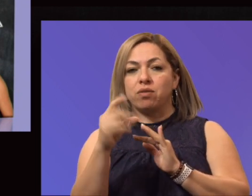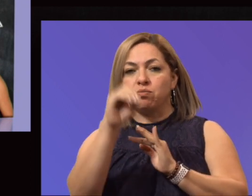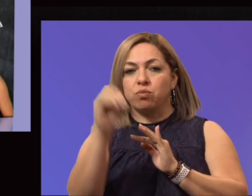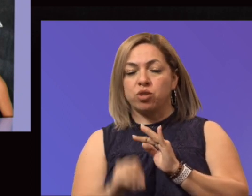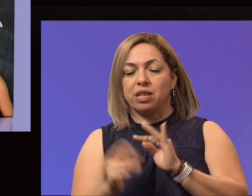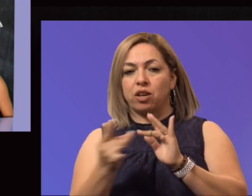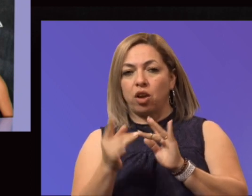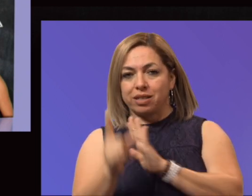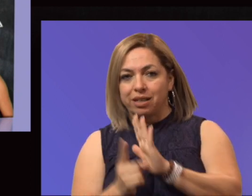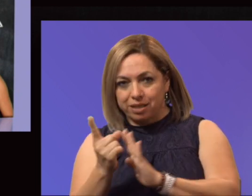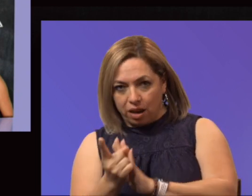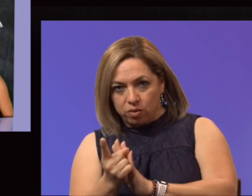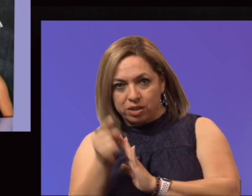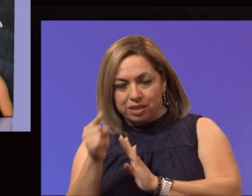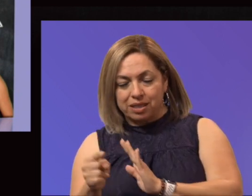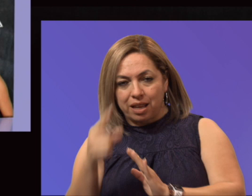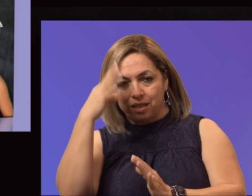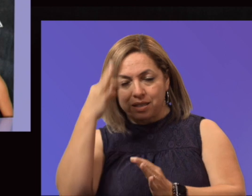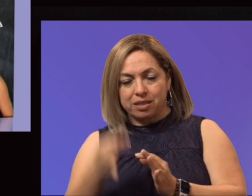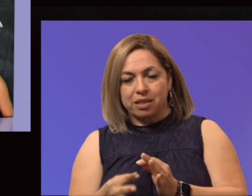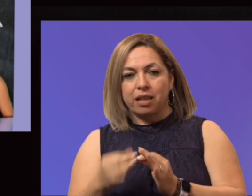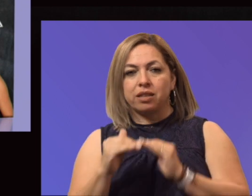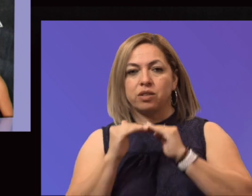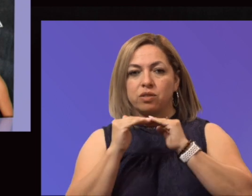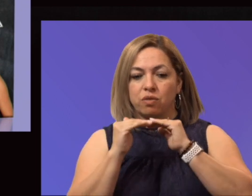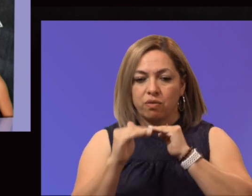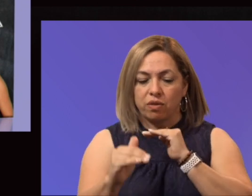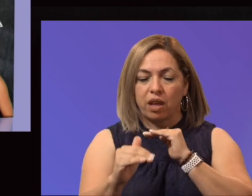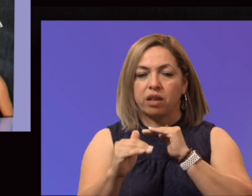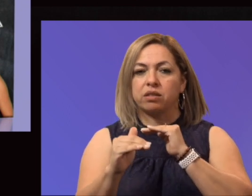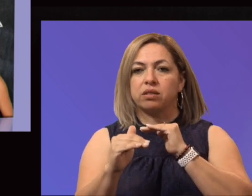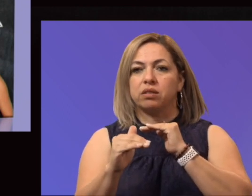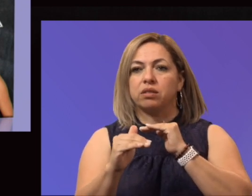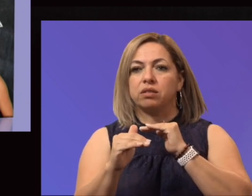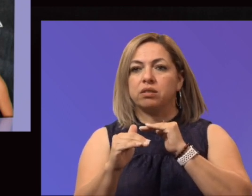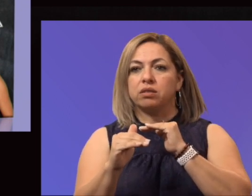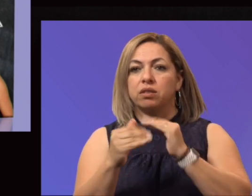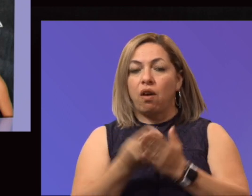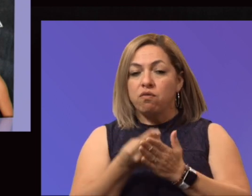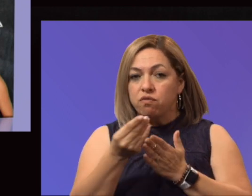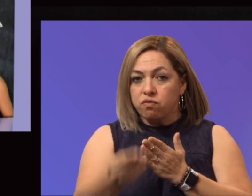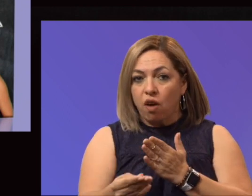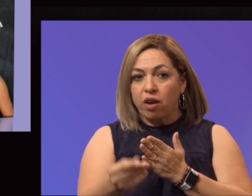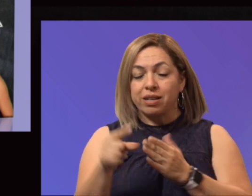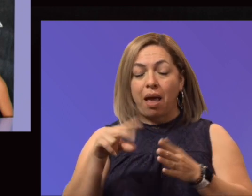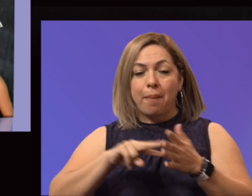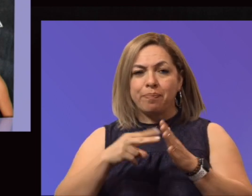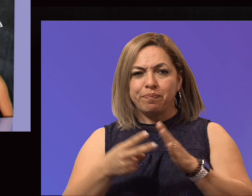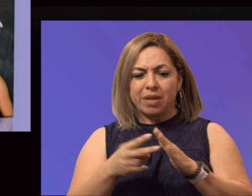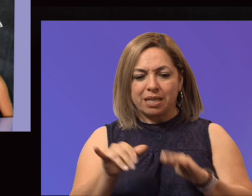fund community colleges, which meant the sector as a whole was funded at the same level, but